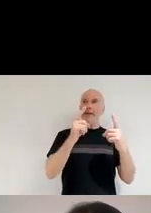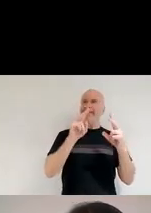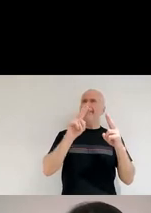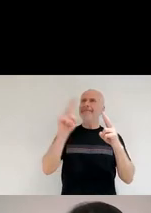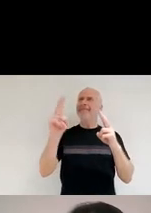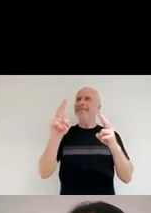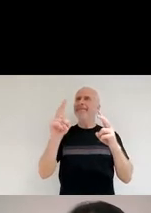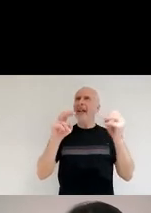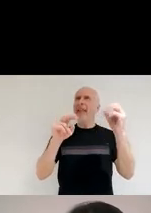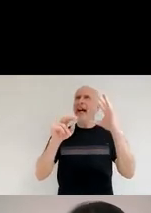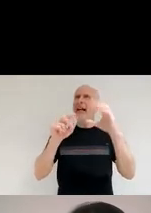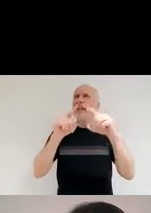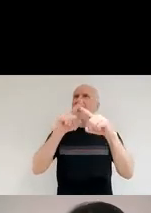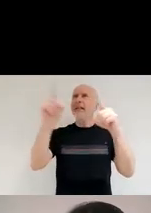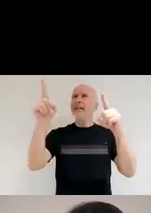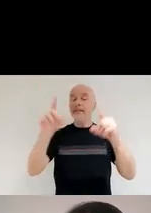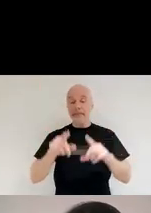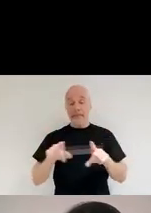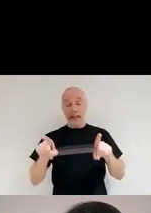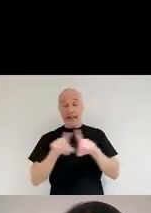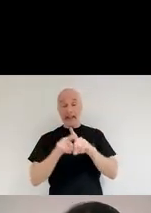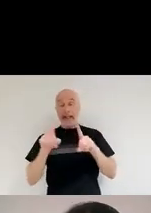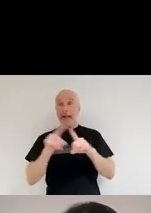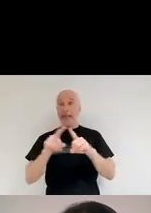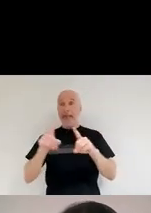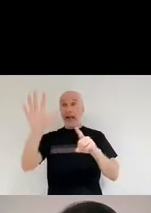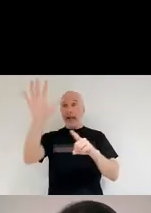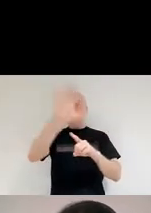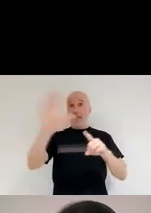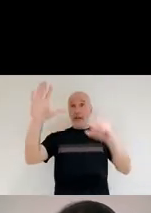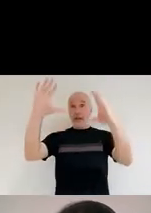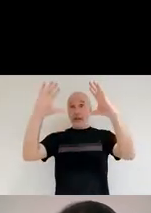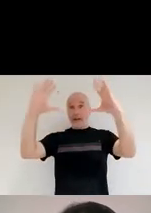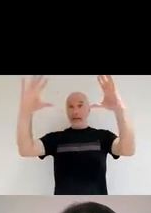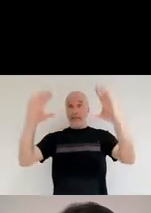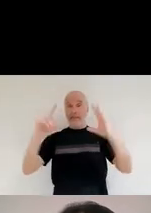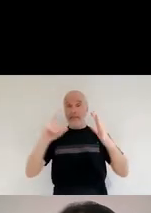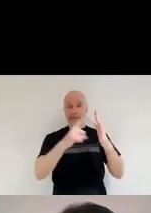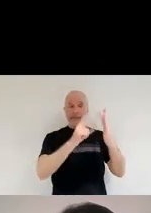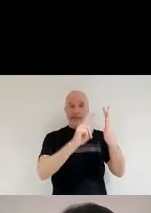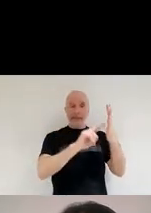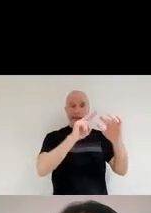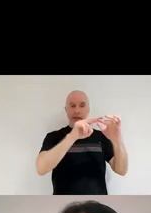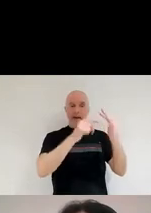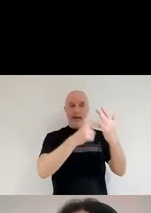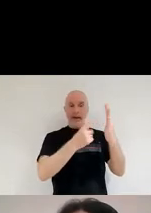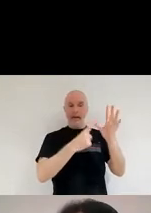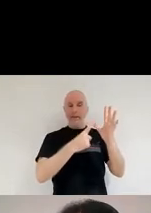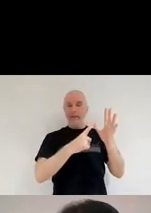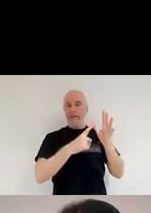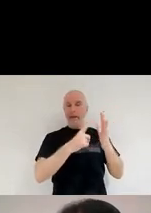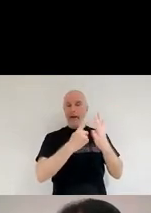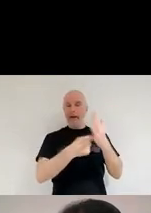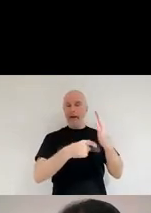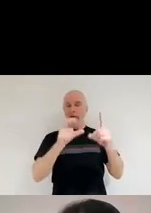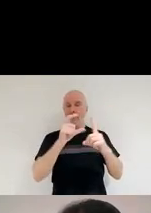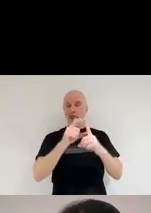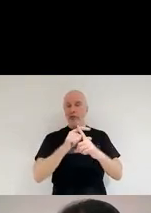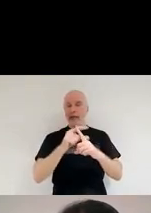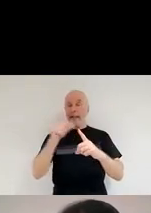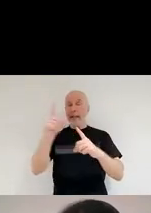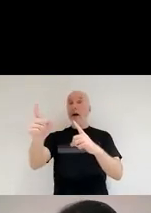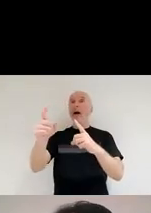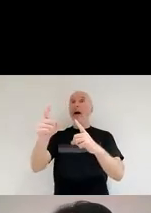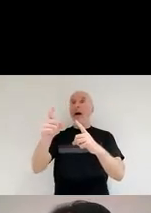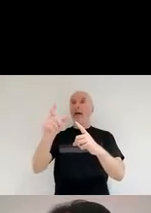we looked at the same region of the sky, in the infrared, suddenly a lot of stars appeared